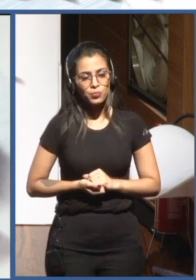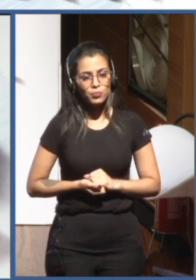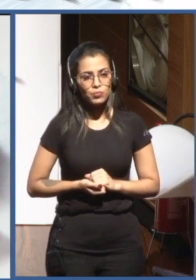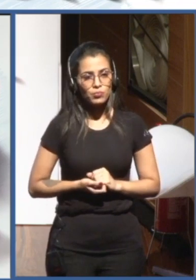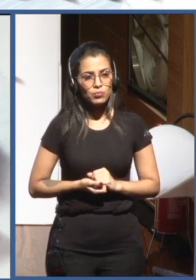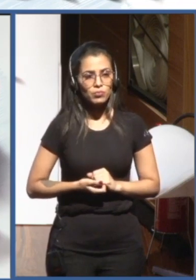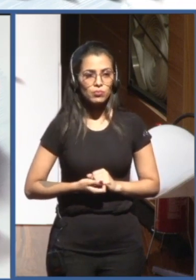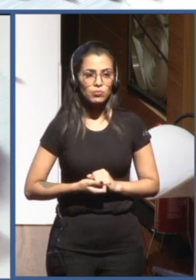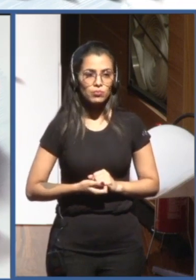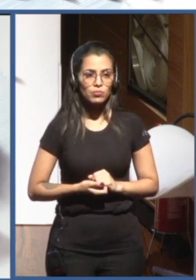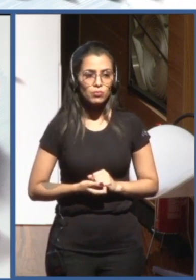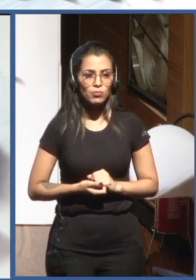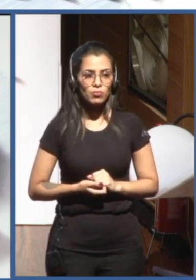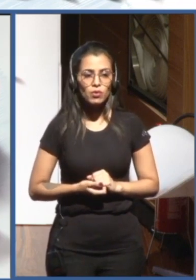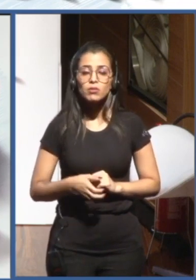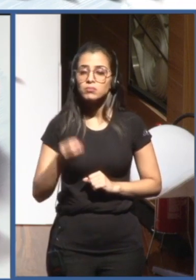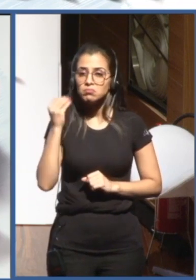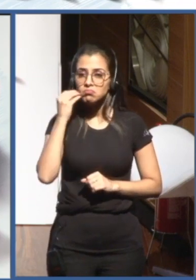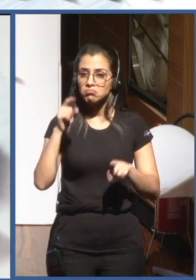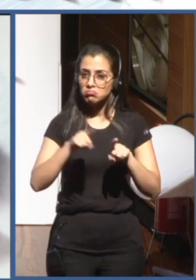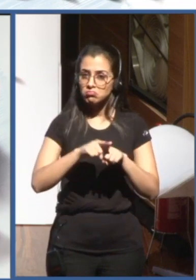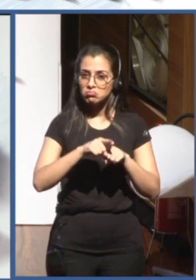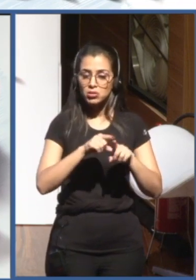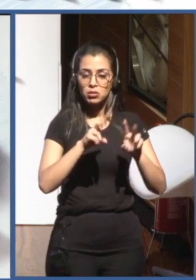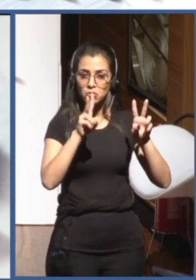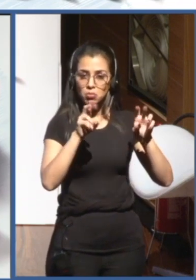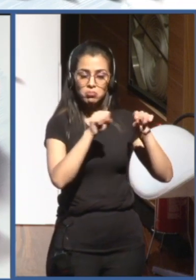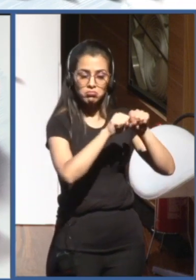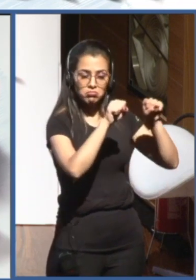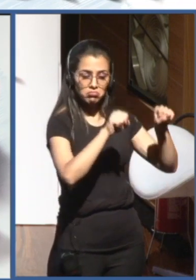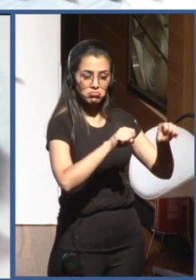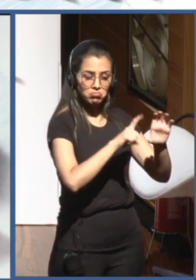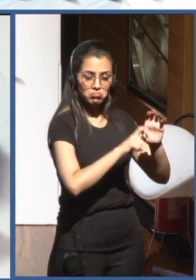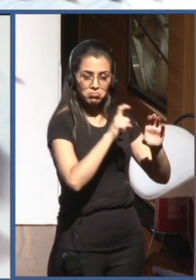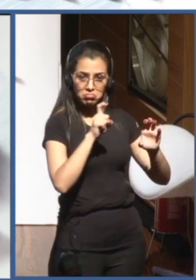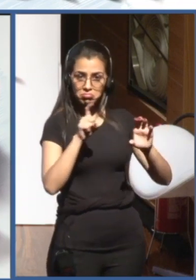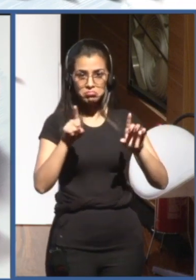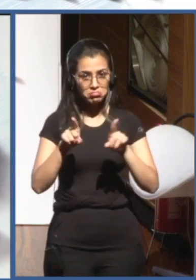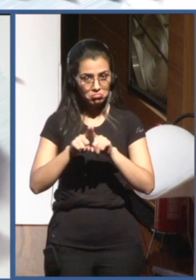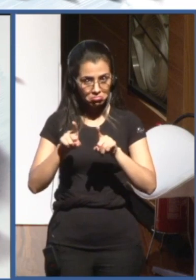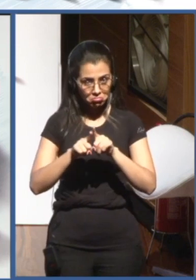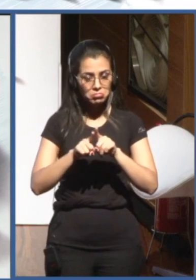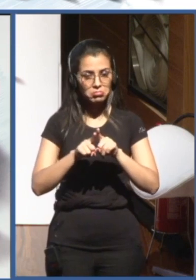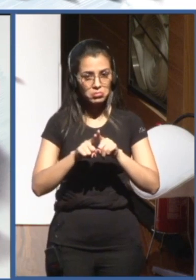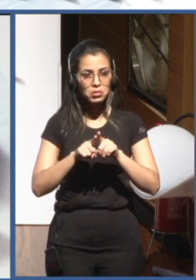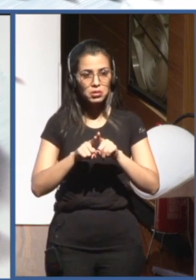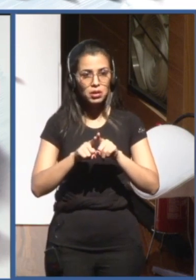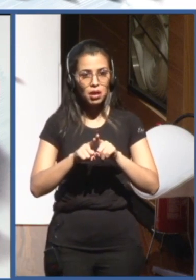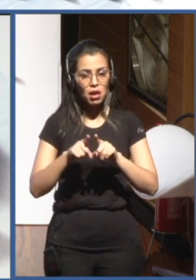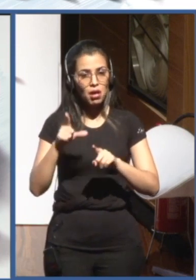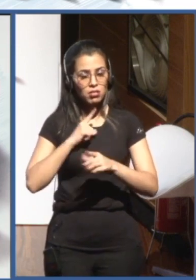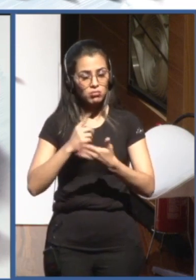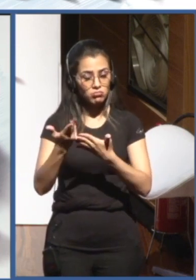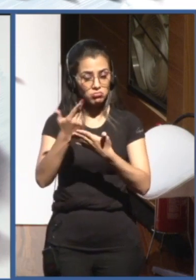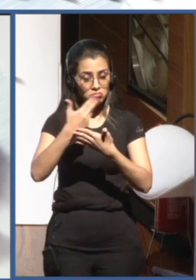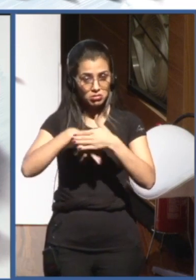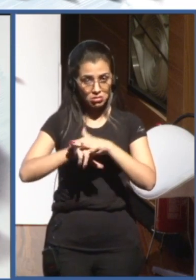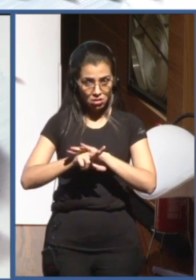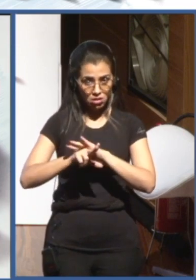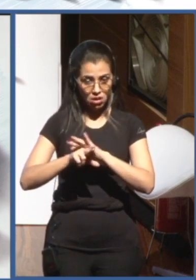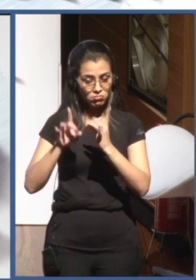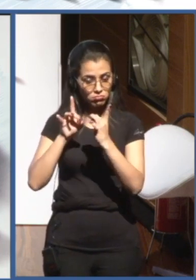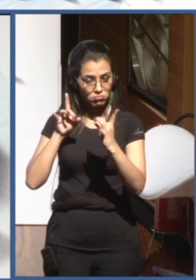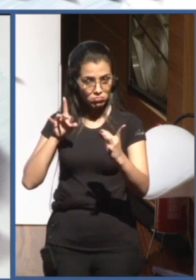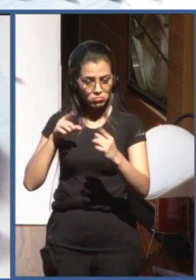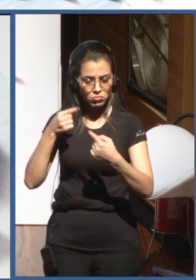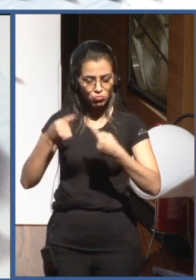systems that published recently a very nice report called the Ethically Aligned Design that discusses several dimensions on